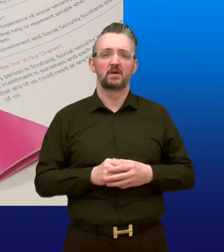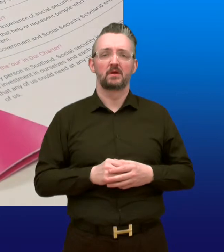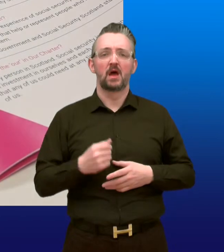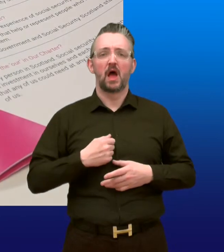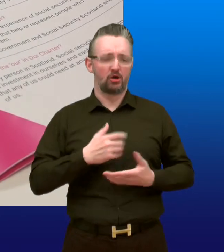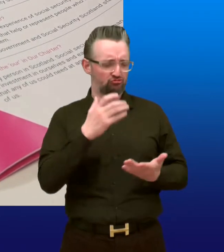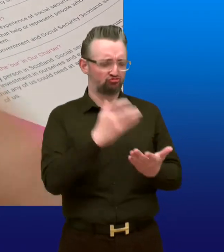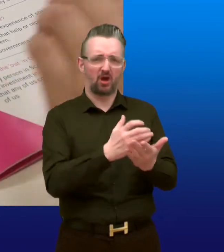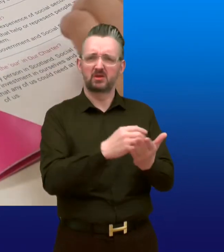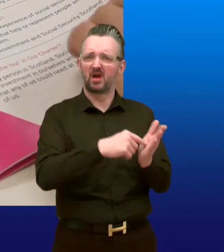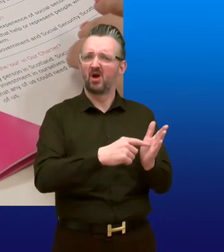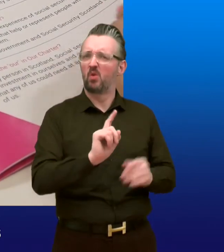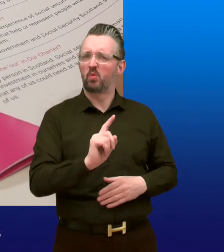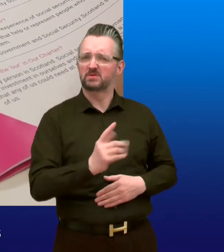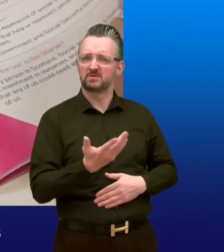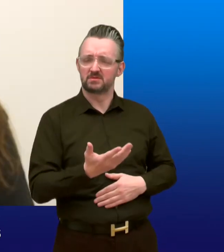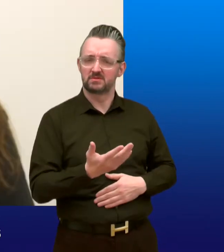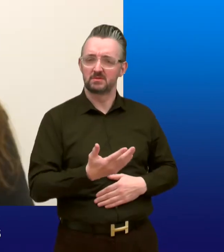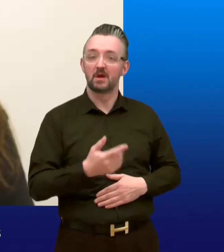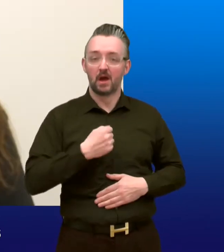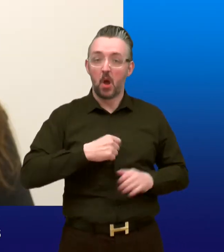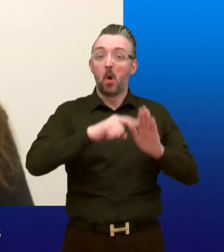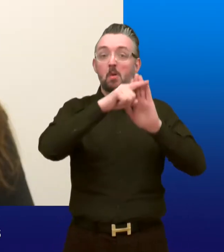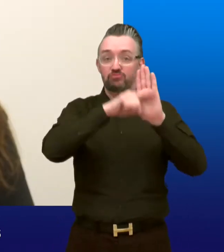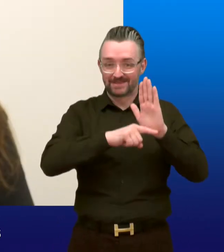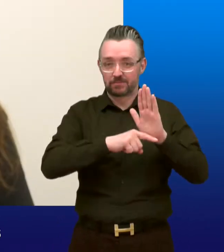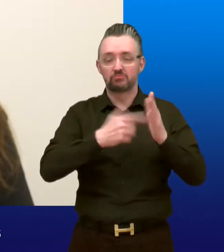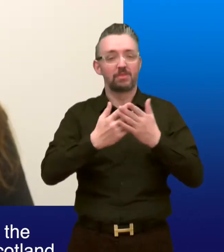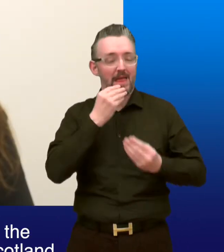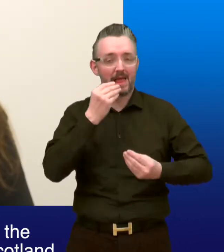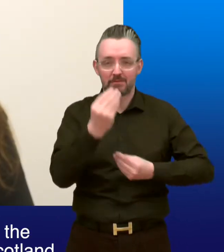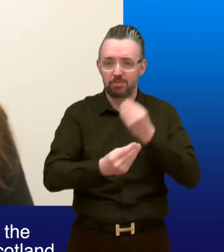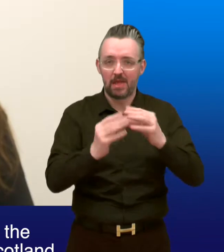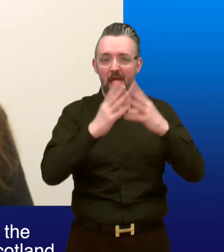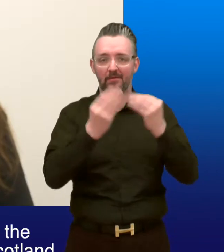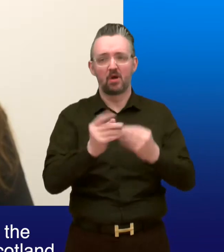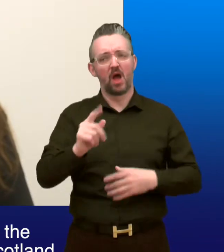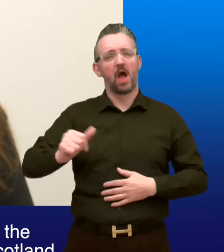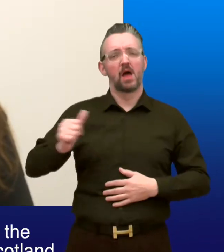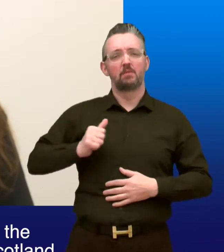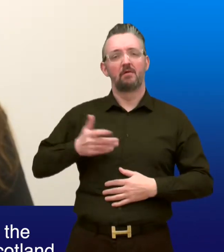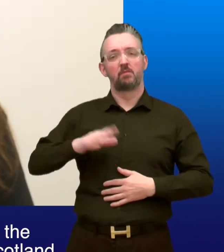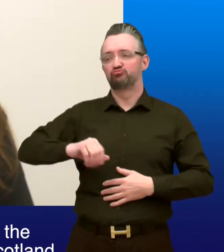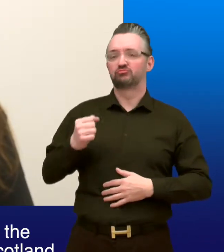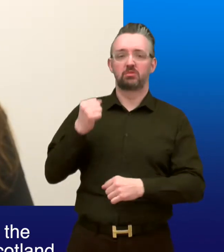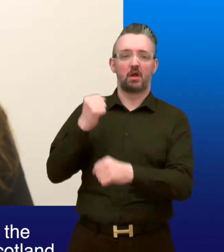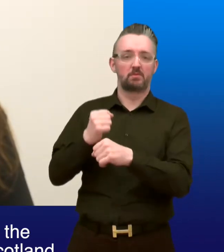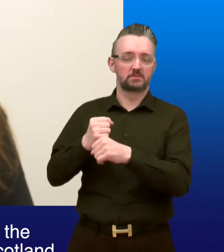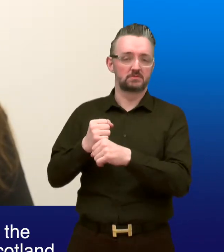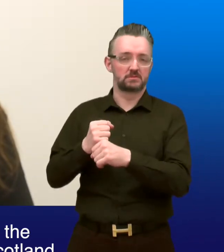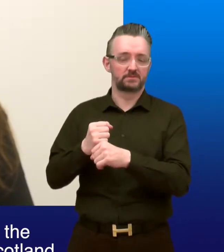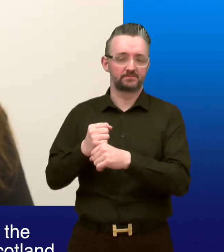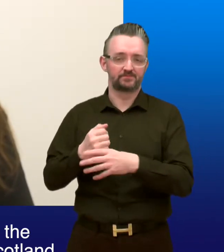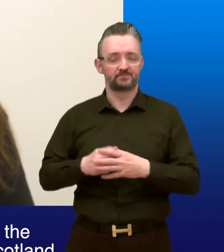What is our charter? It takes these principles and explains what they will mean in practice and what you are entitled to expect from the Scottish Government and Social